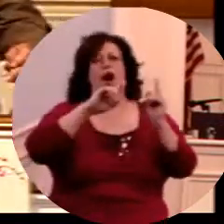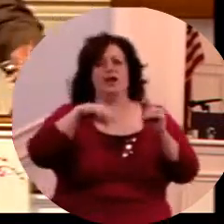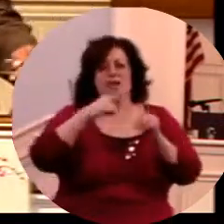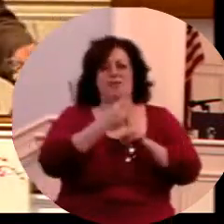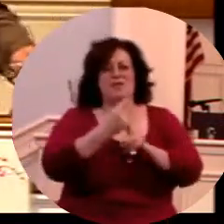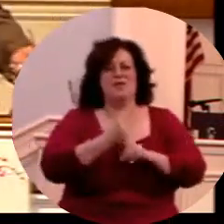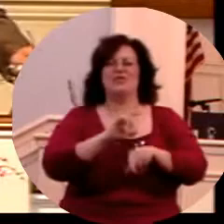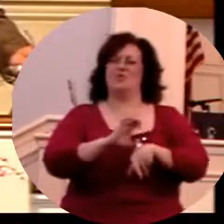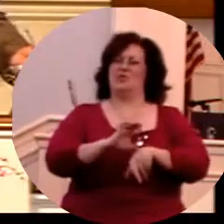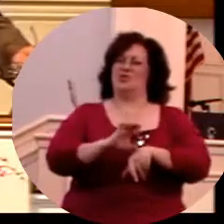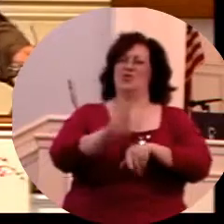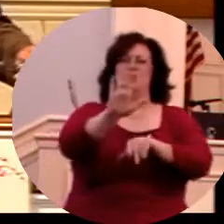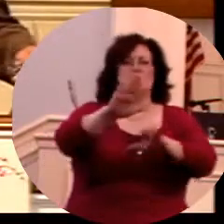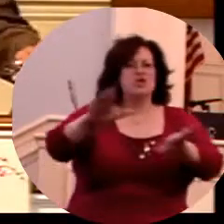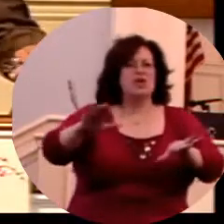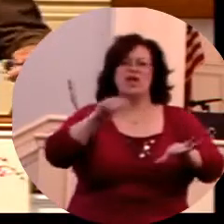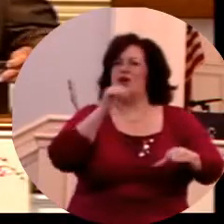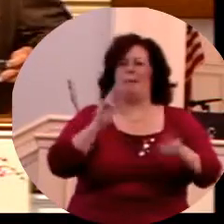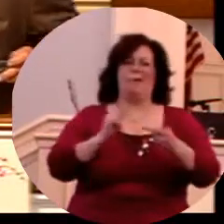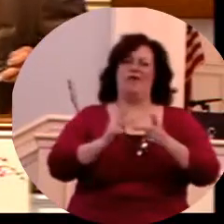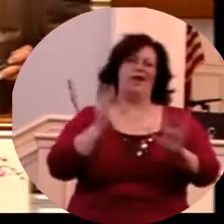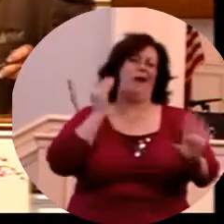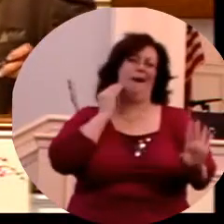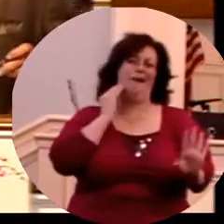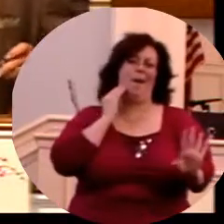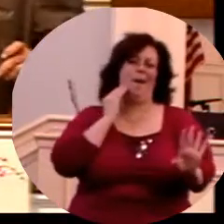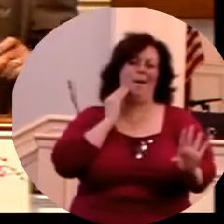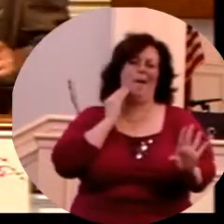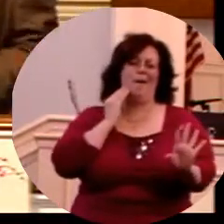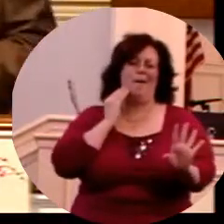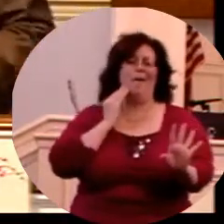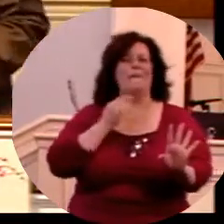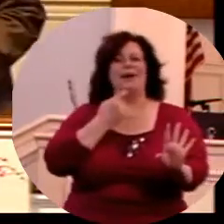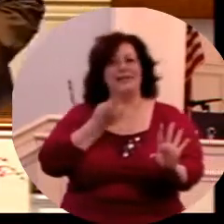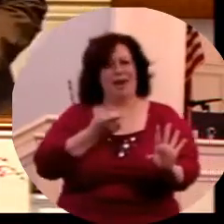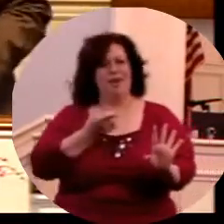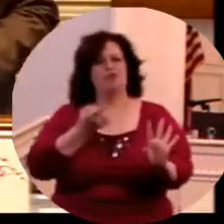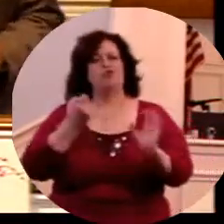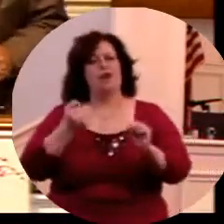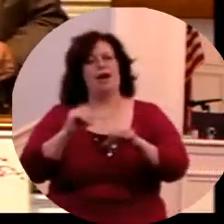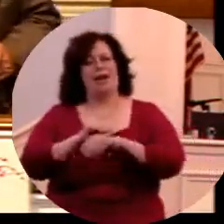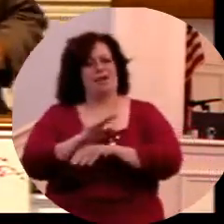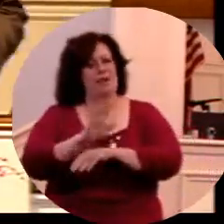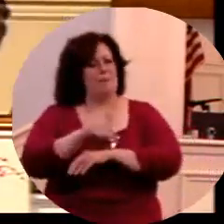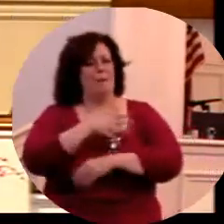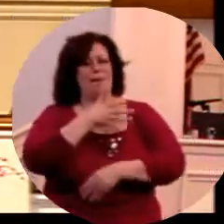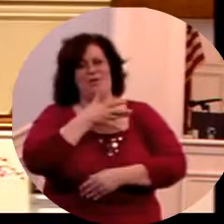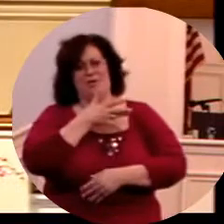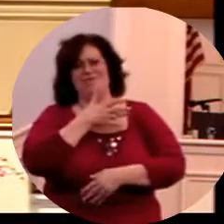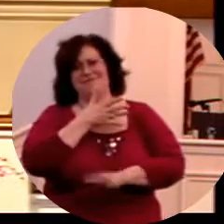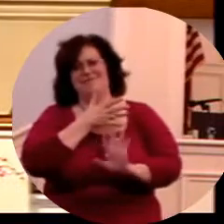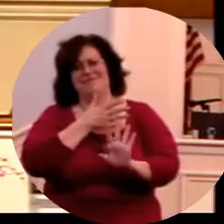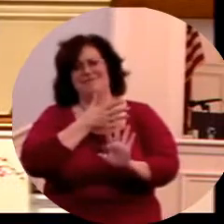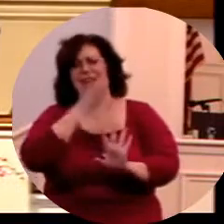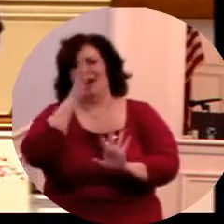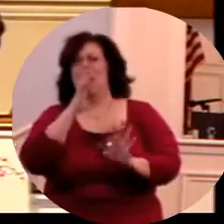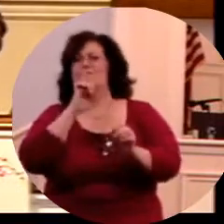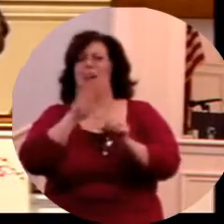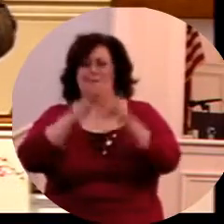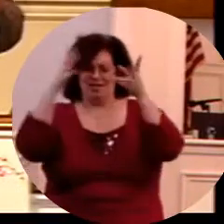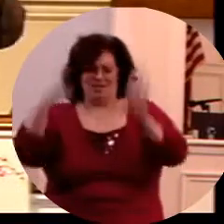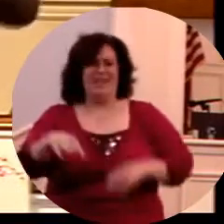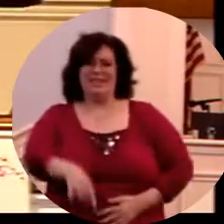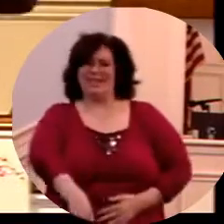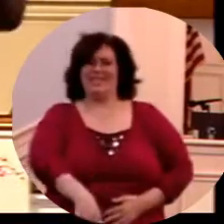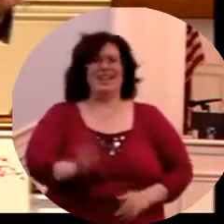church and had your children in church, they may not be where they need to be right now in their life. But I'm telling you friend, God promised that